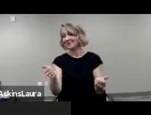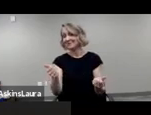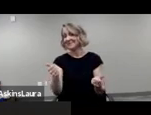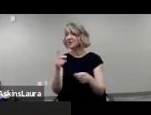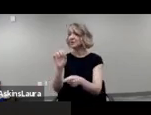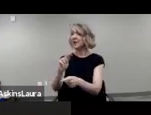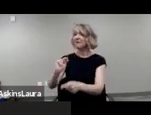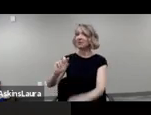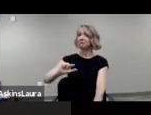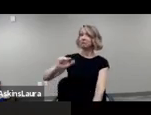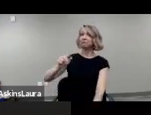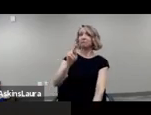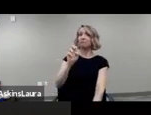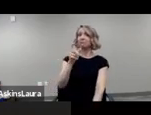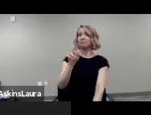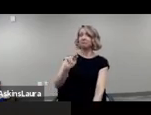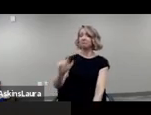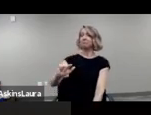closing remarks